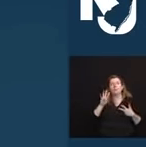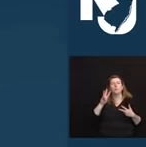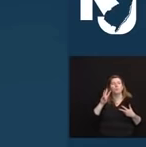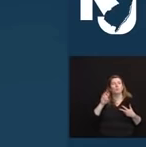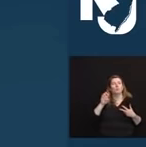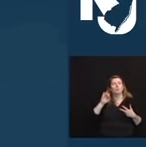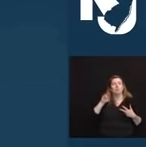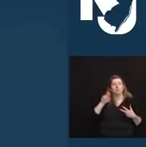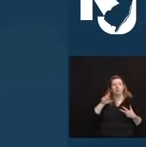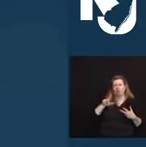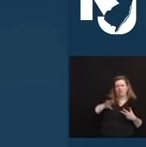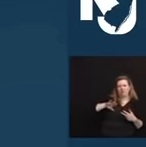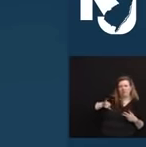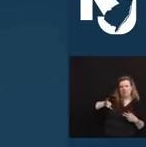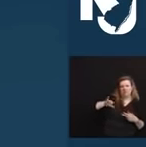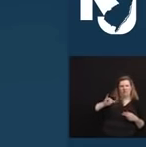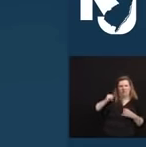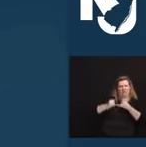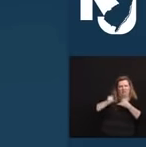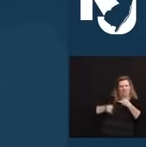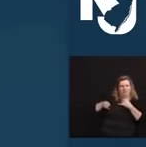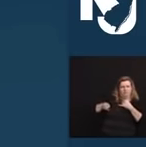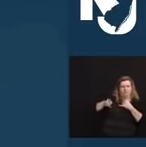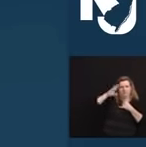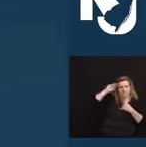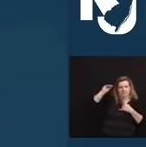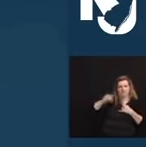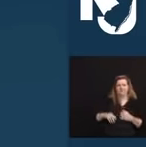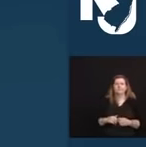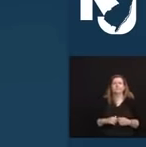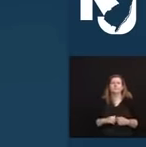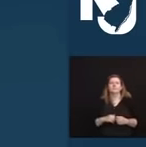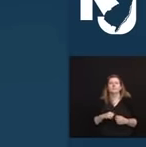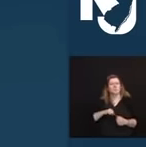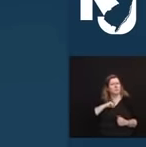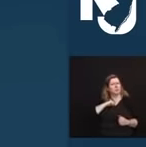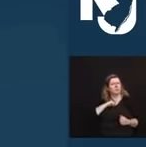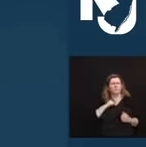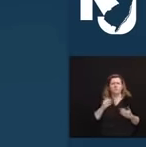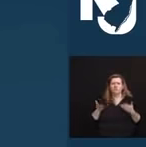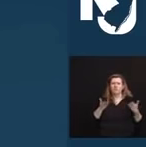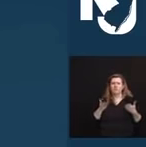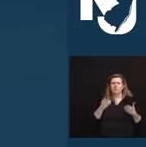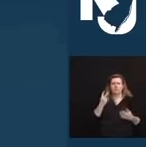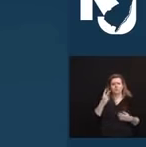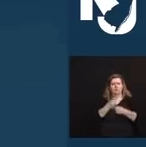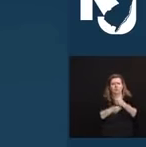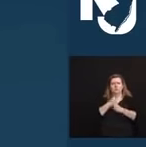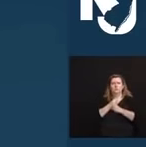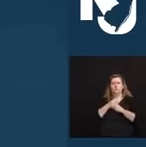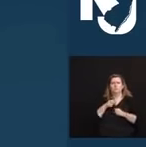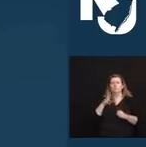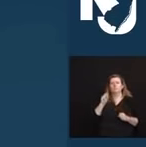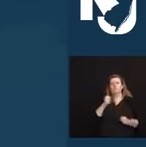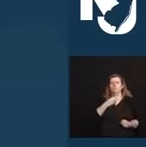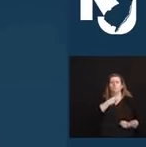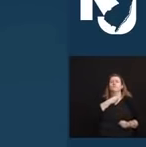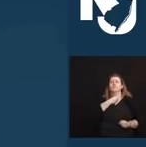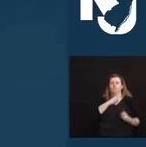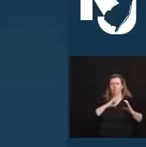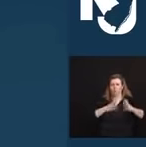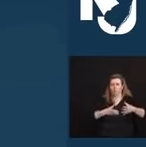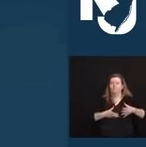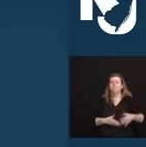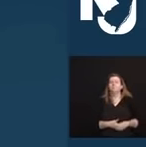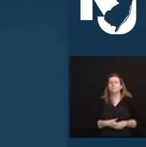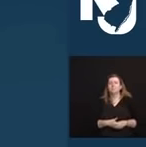Catholic Regional High at St. Peter's University. He proudly served two years with the United States Marine Corps, including time as a member of the